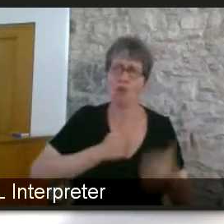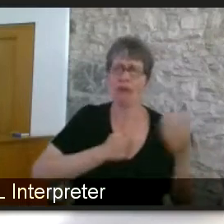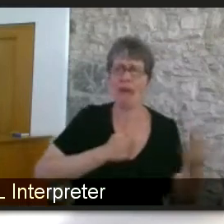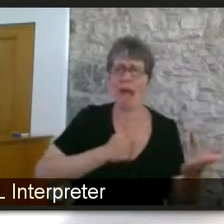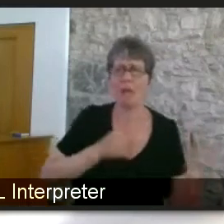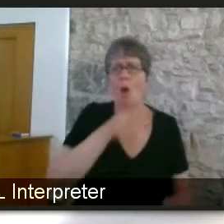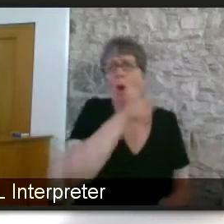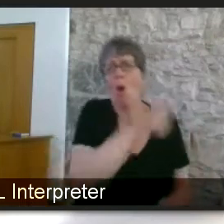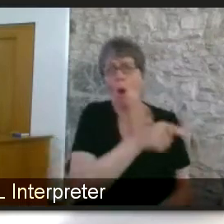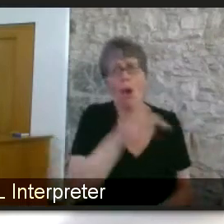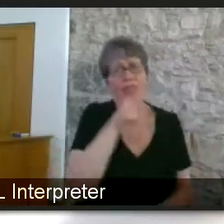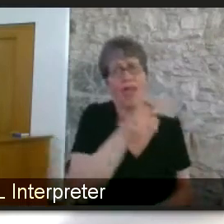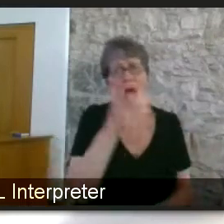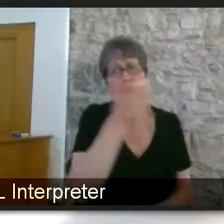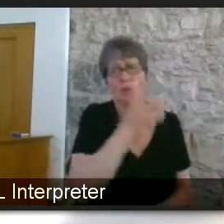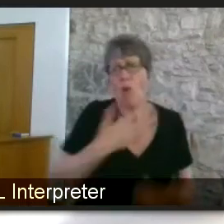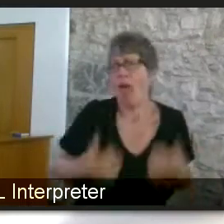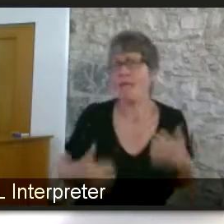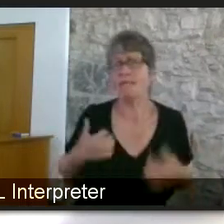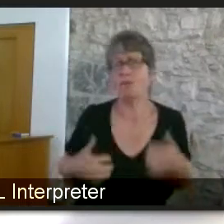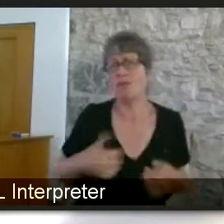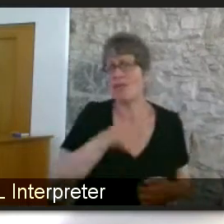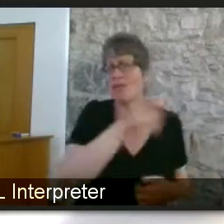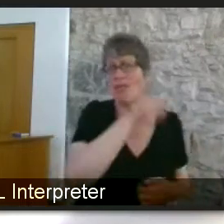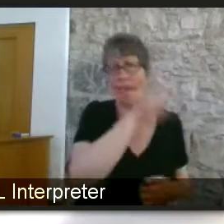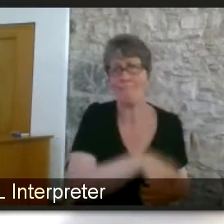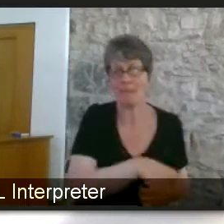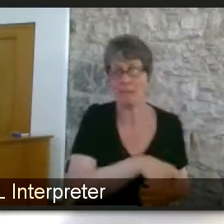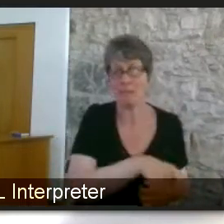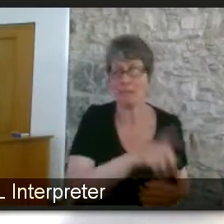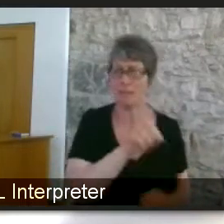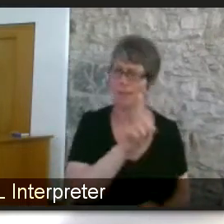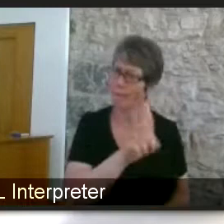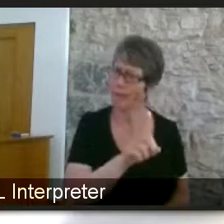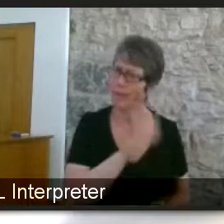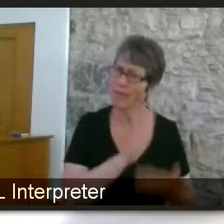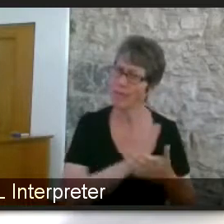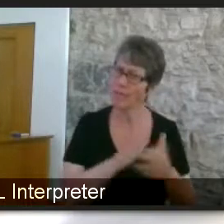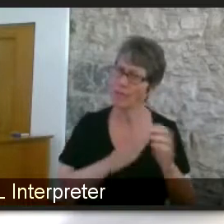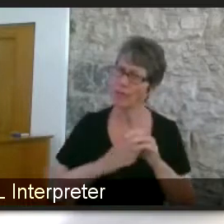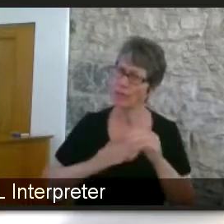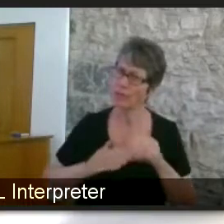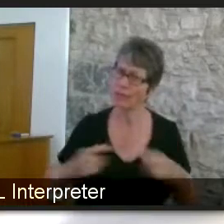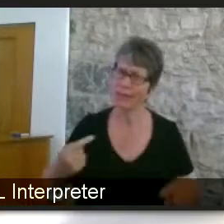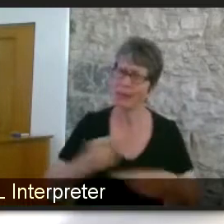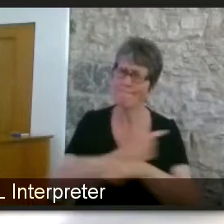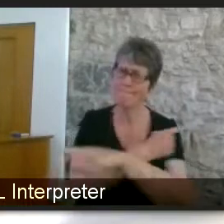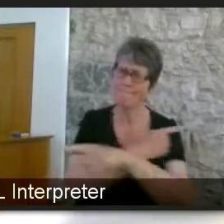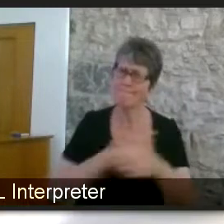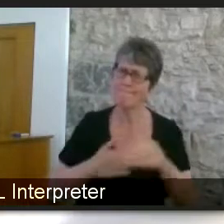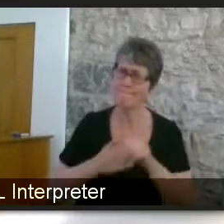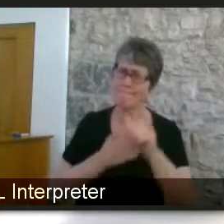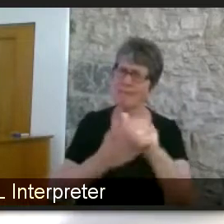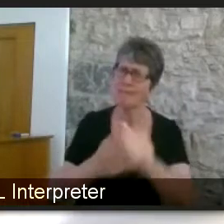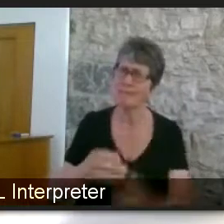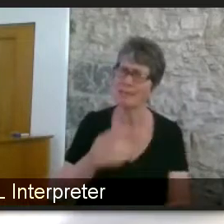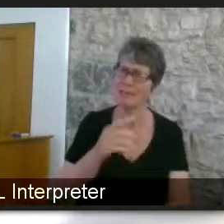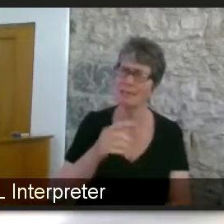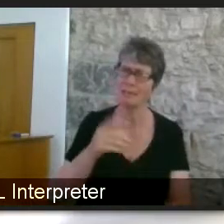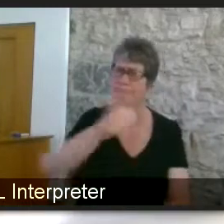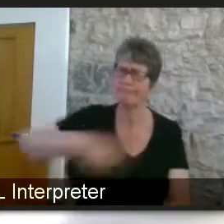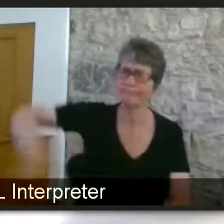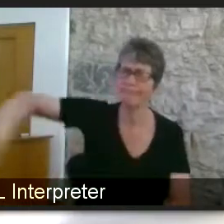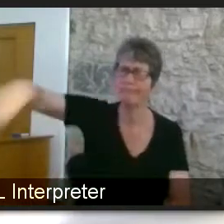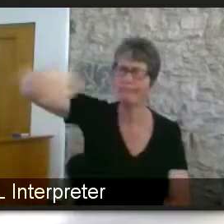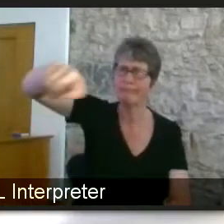but actually you know that's sort of totally misleading people's on on um disabled people's um rights